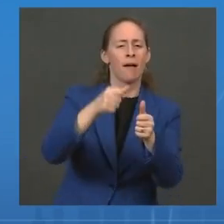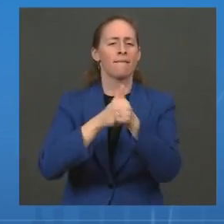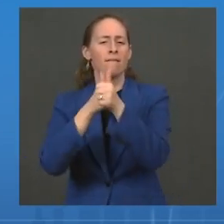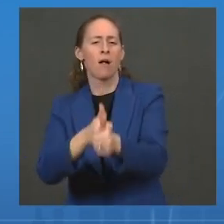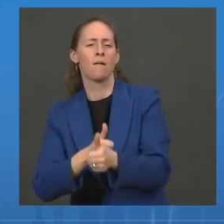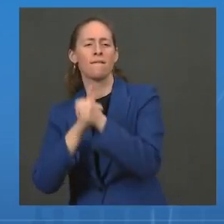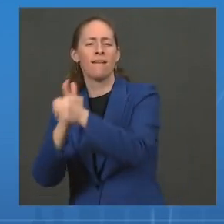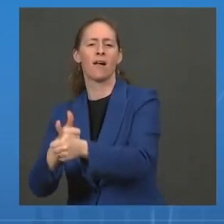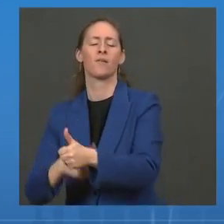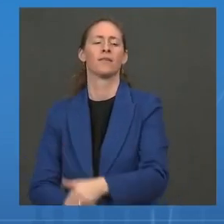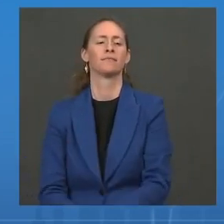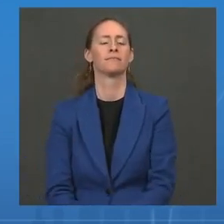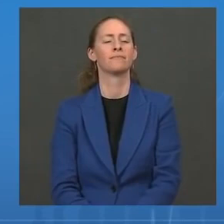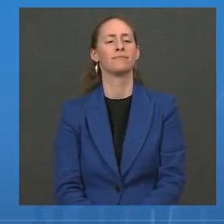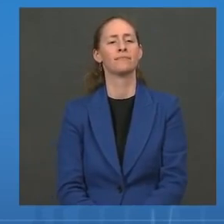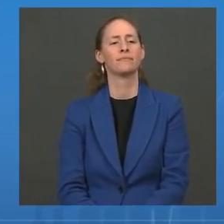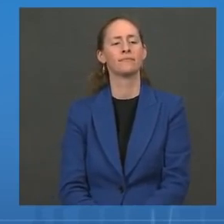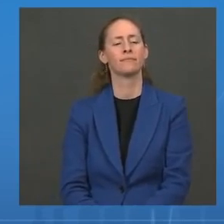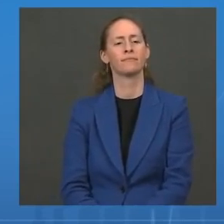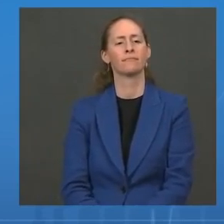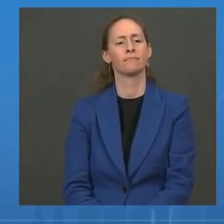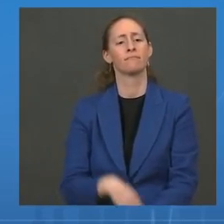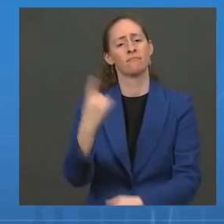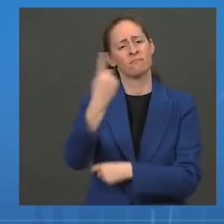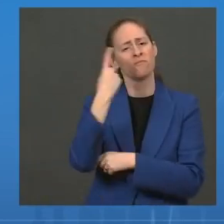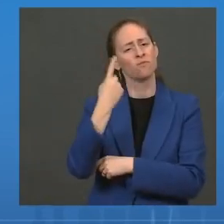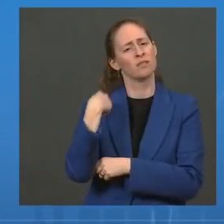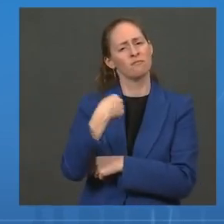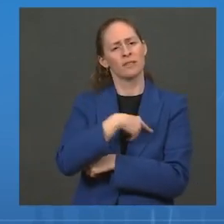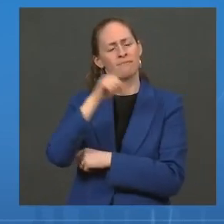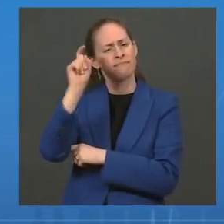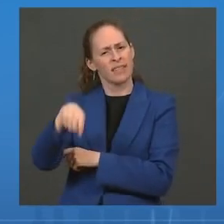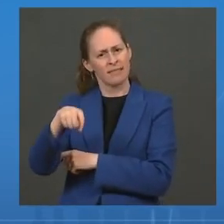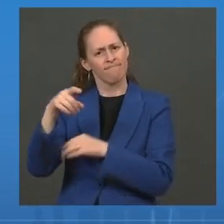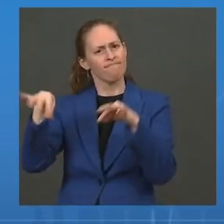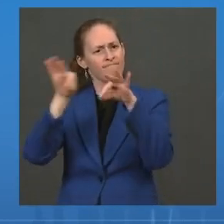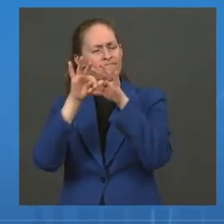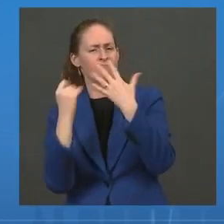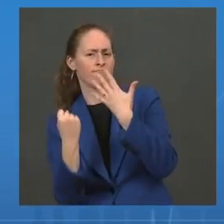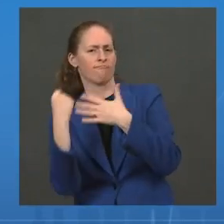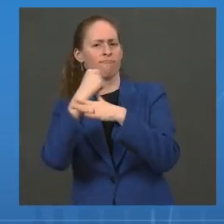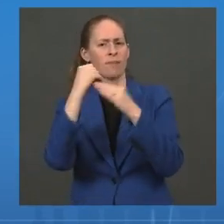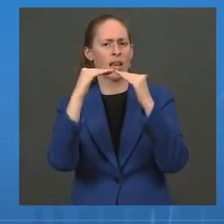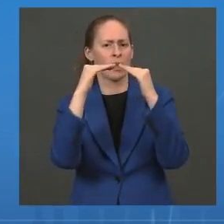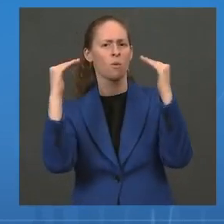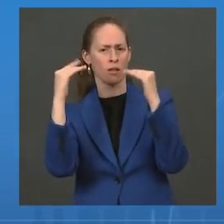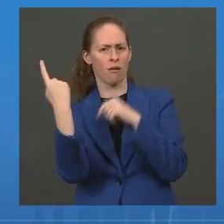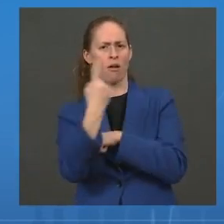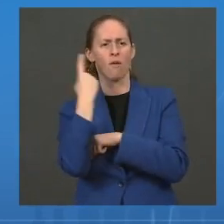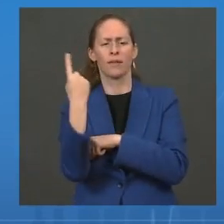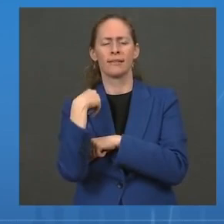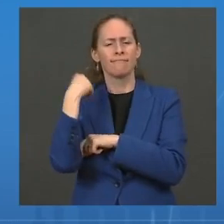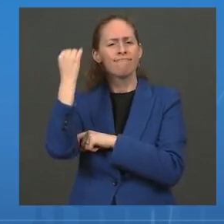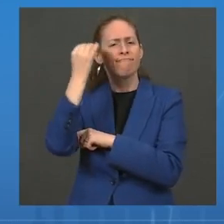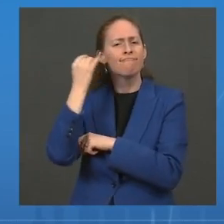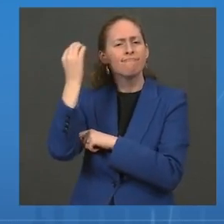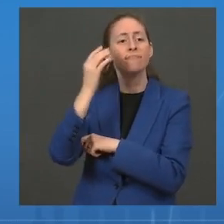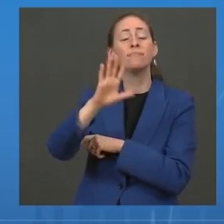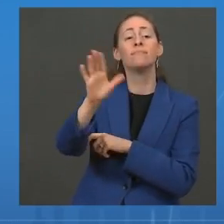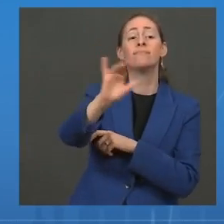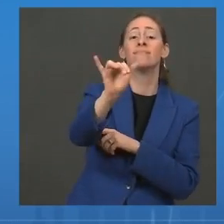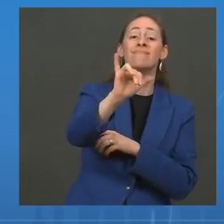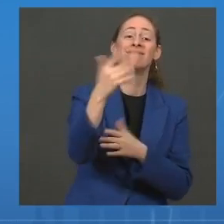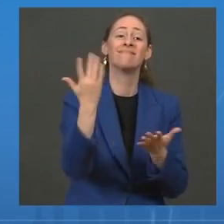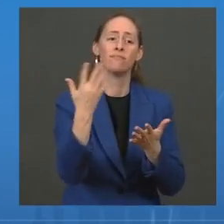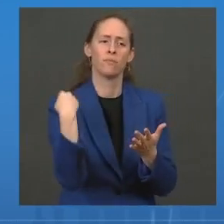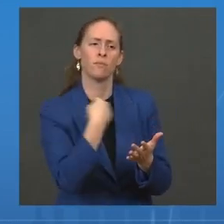outcomes. Investing in a representative healthcare workforce and increasing equitable access to quality healthcare